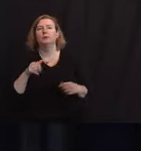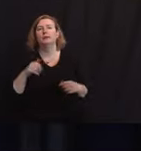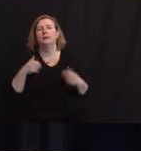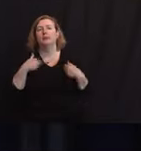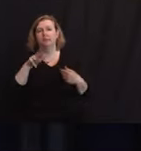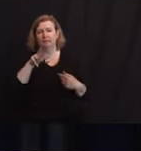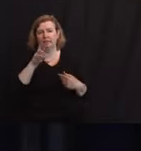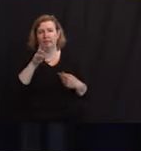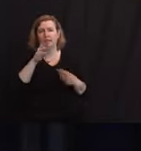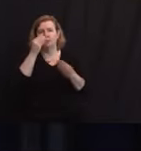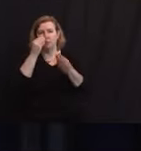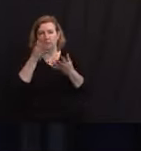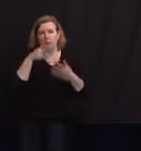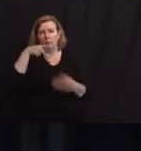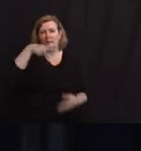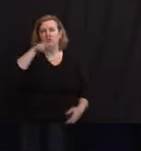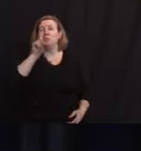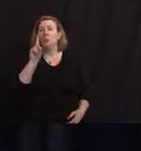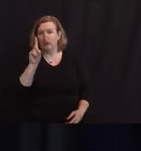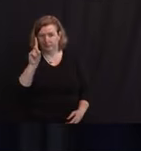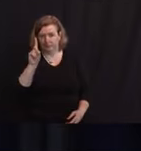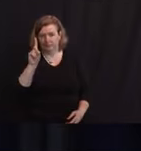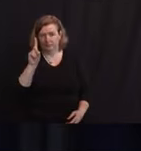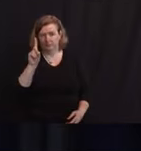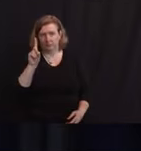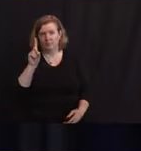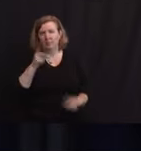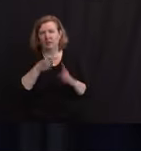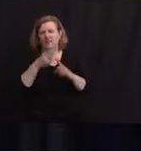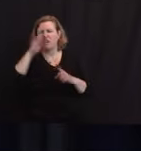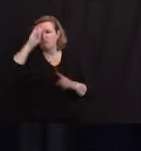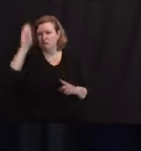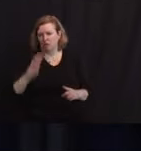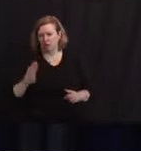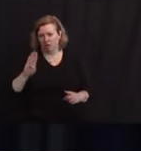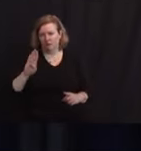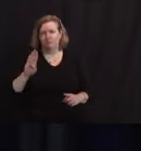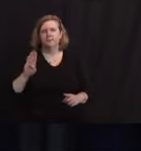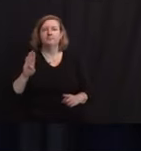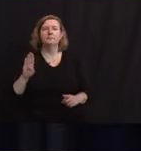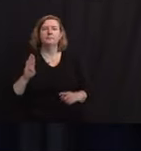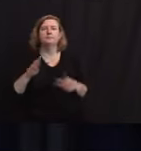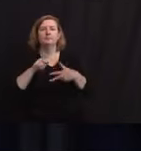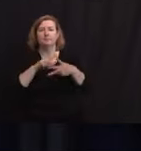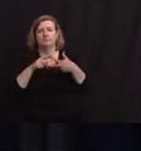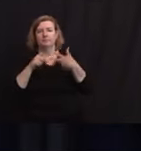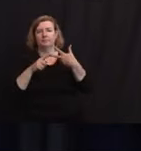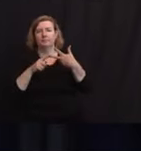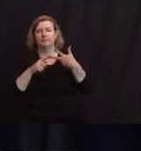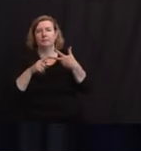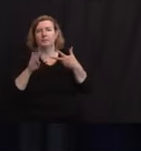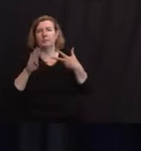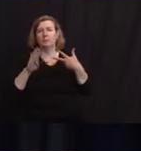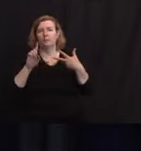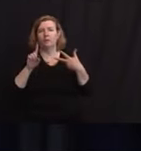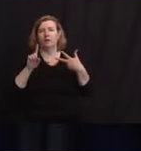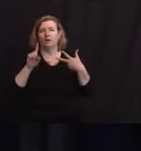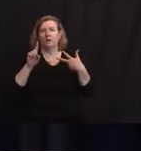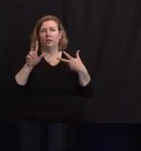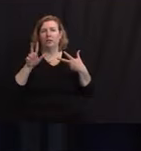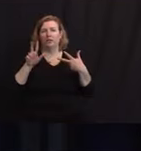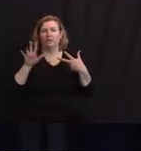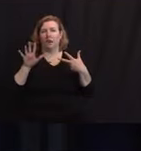of P.1 variant, the variant emerging from Brazil, three reports of the B.1.3.5.1 variant